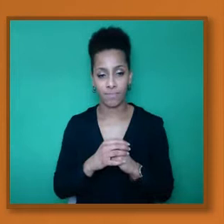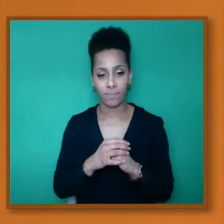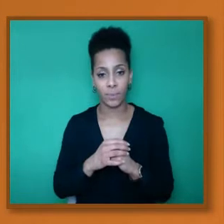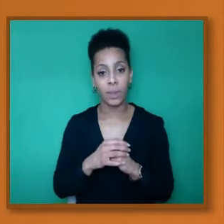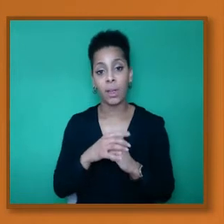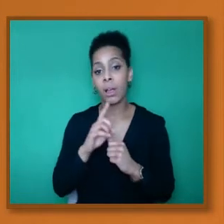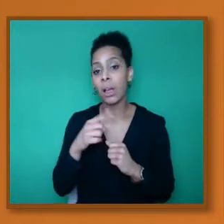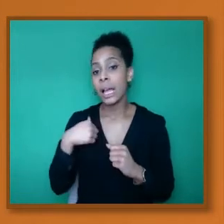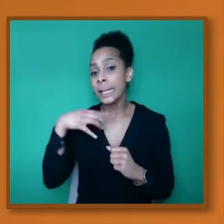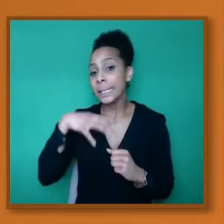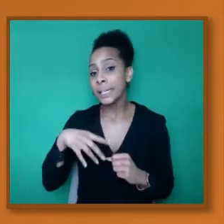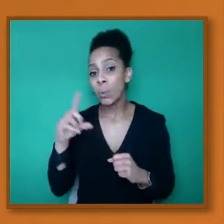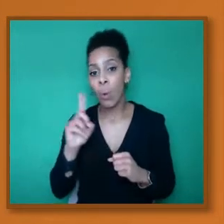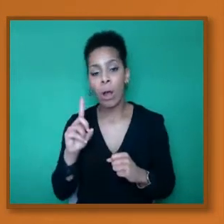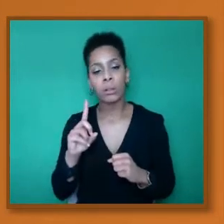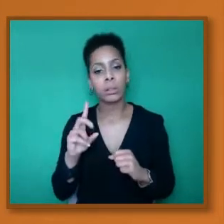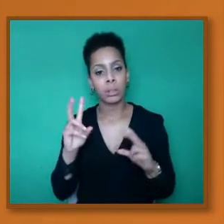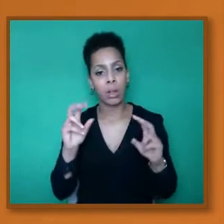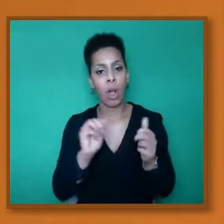competition.